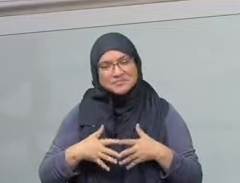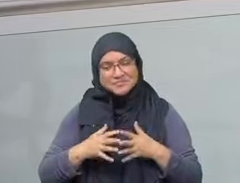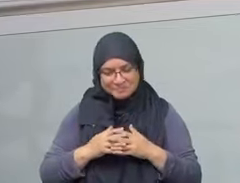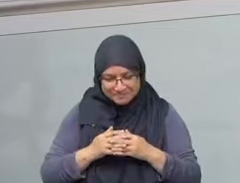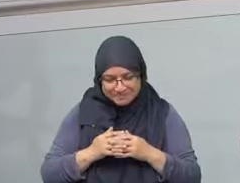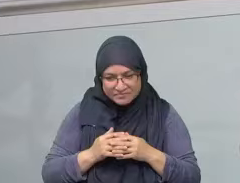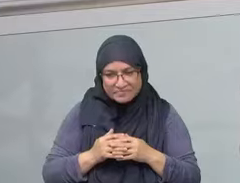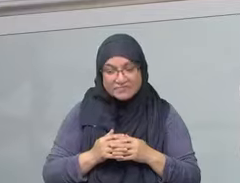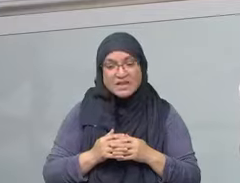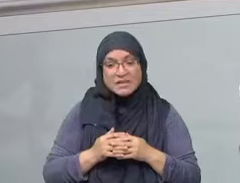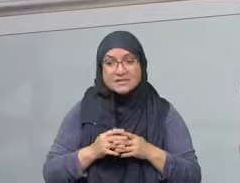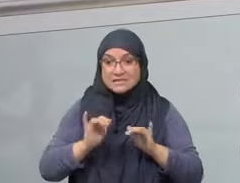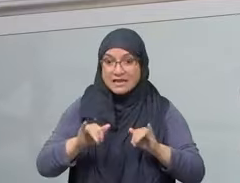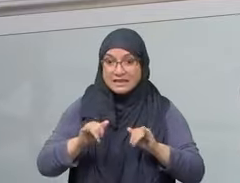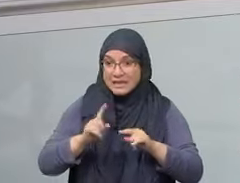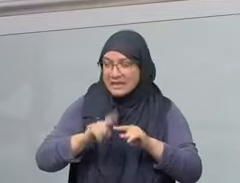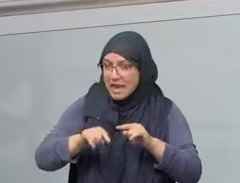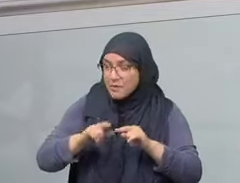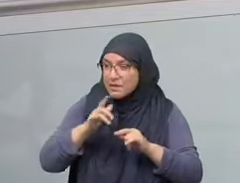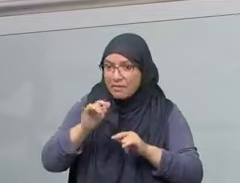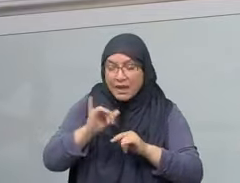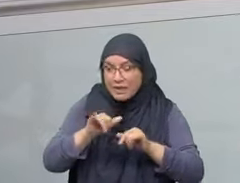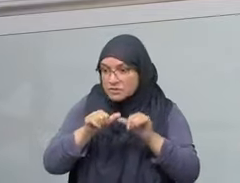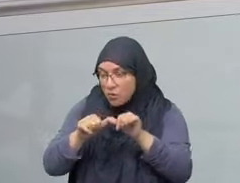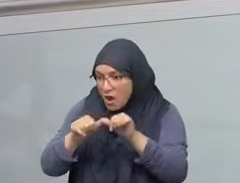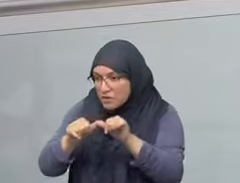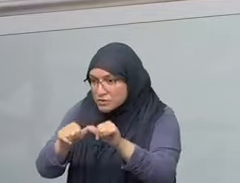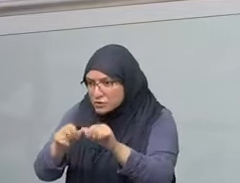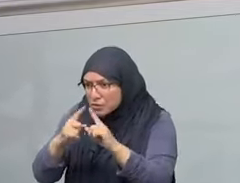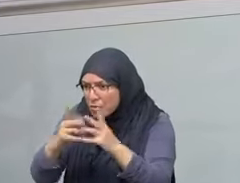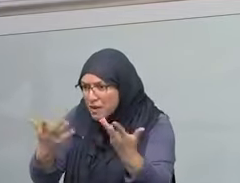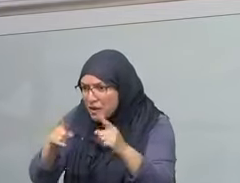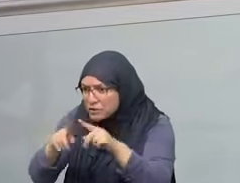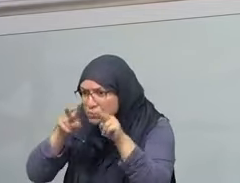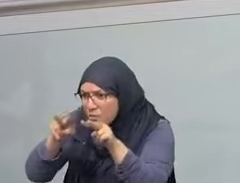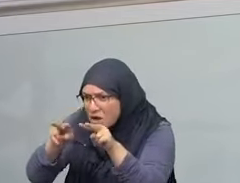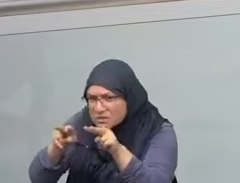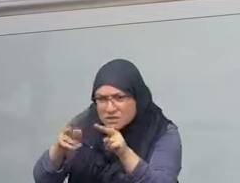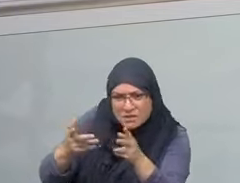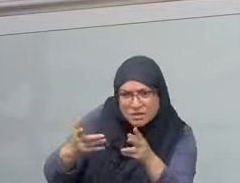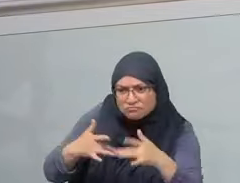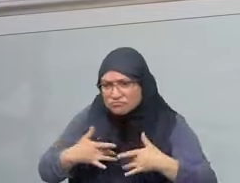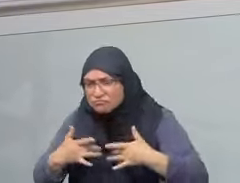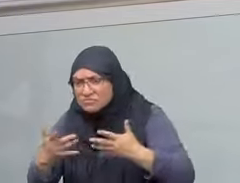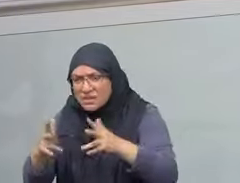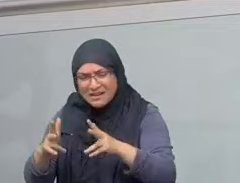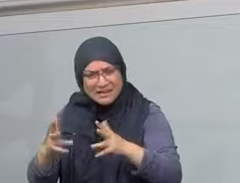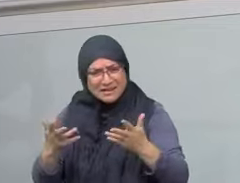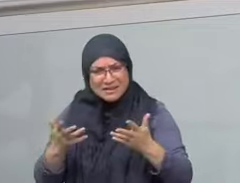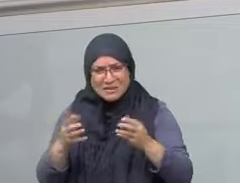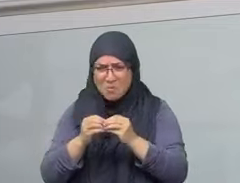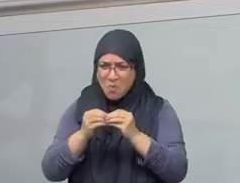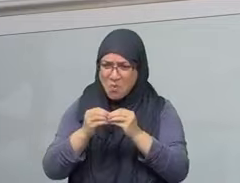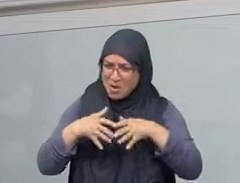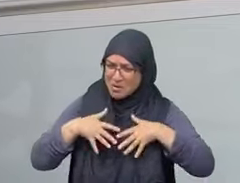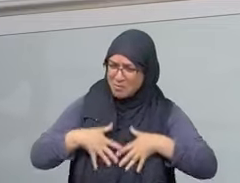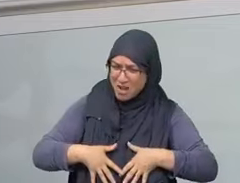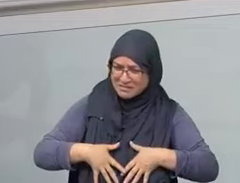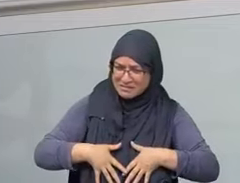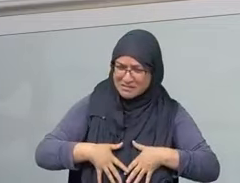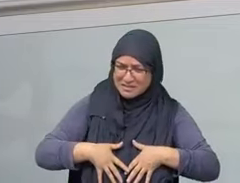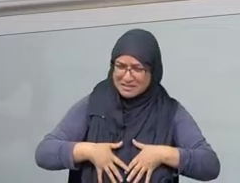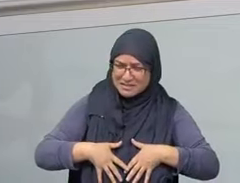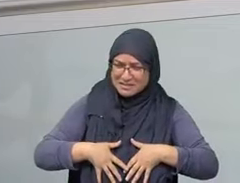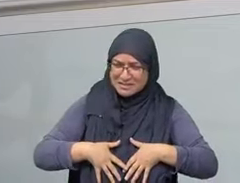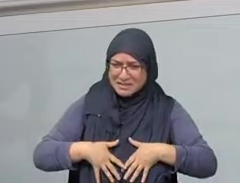oppressors seek to crush spirits, there is a reason why they chose to storm in the last 10 nights of Ramadan. Masjid al-Aqsa, one of the holiest